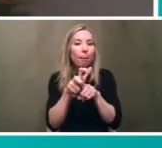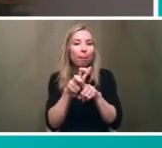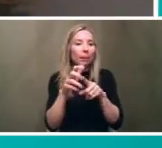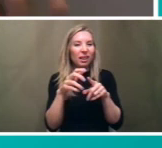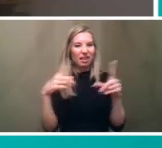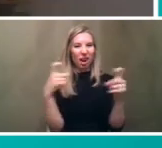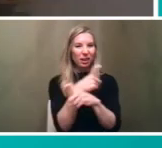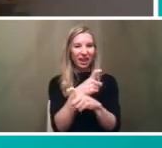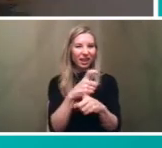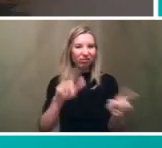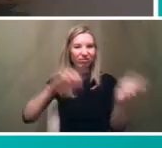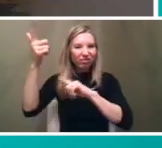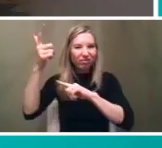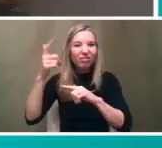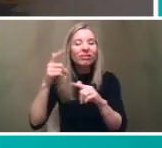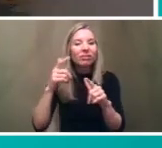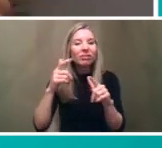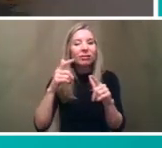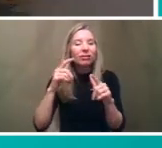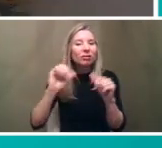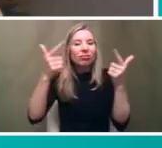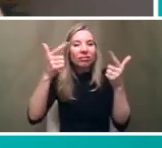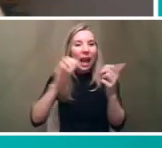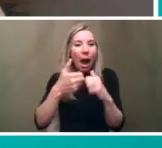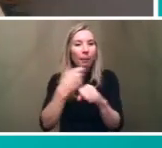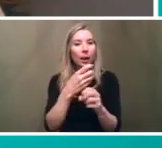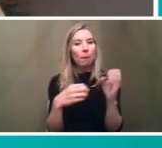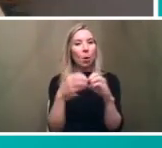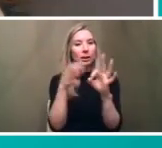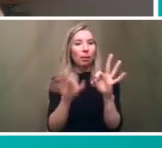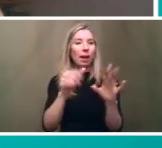straight as possible sometimes the road network doesn't let you do that but that is our goal